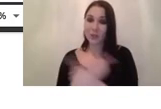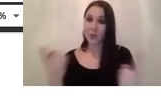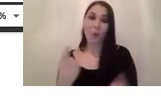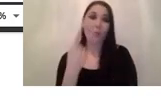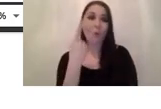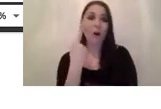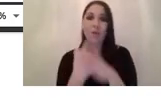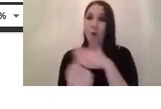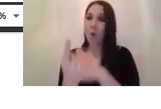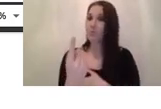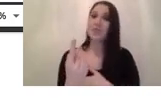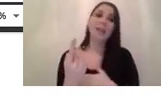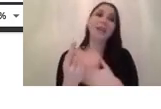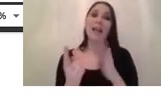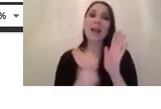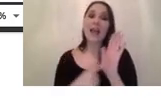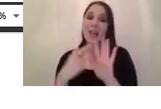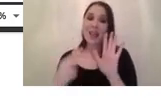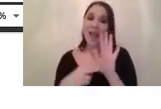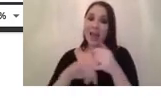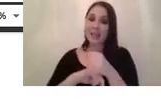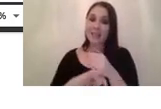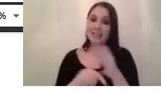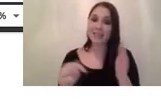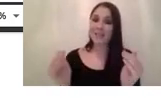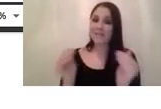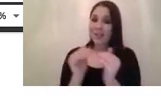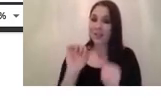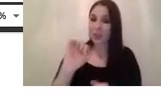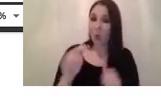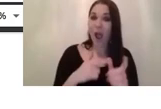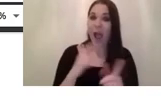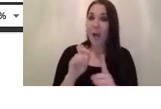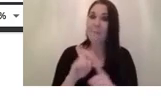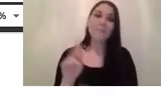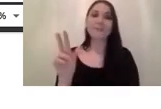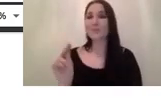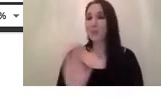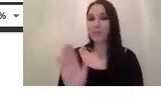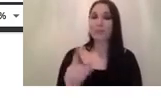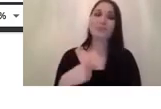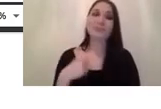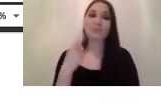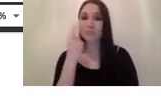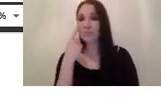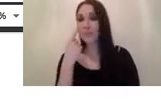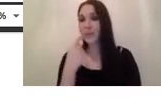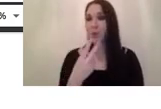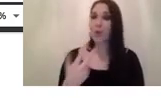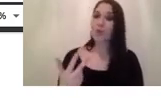exactly with your application you need to give it a try to at least two or three different lenses